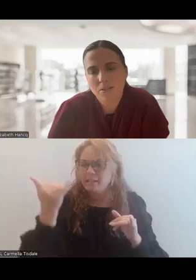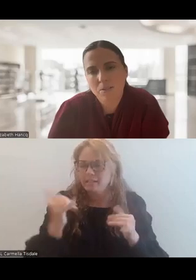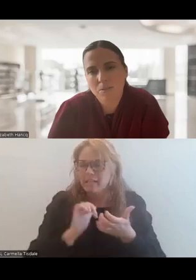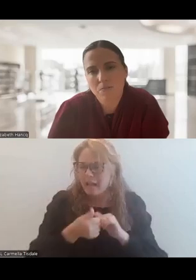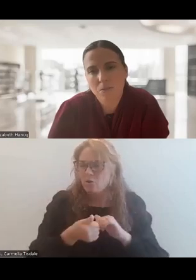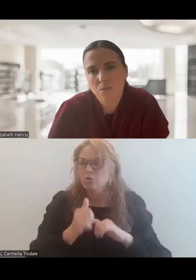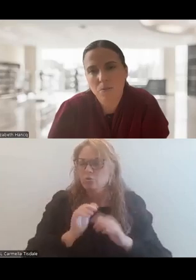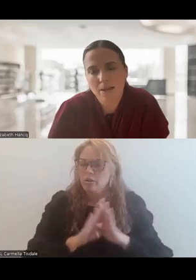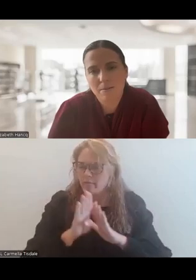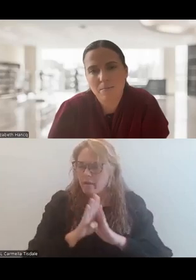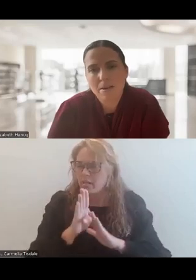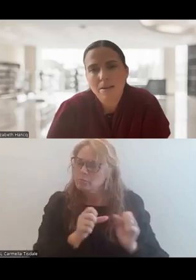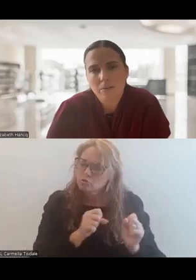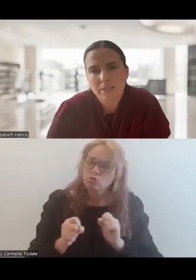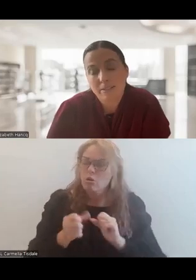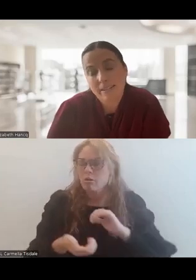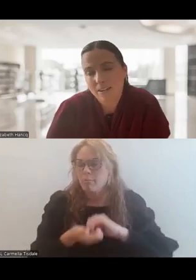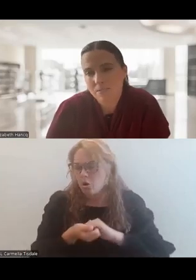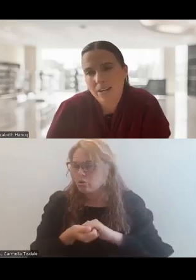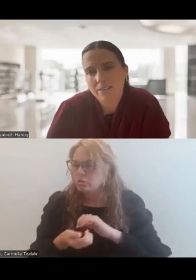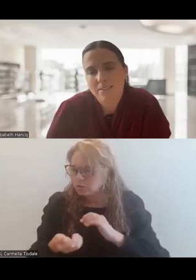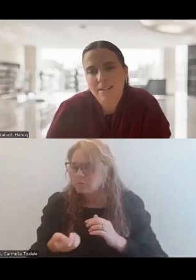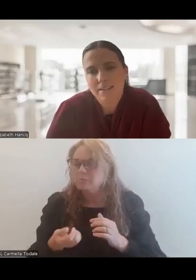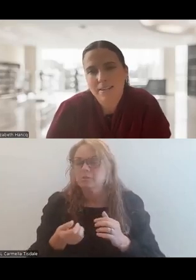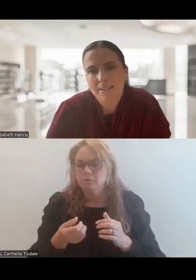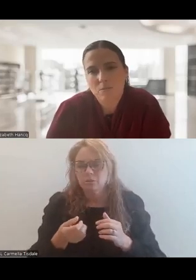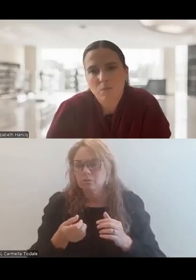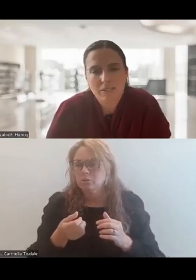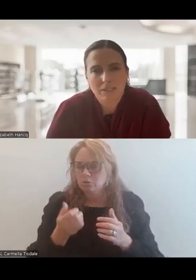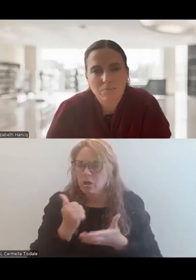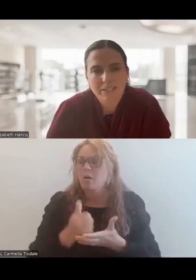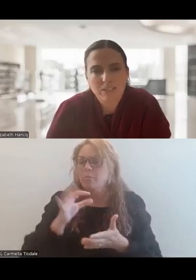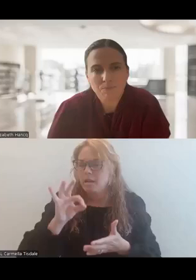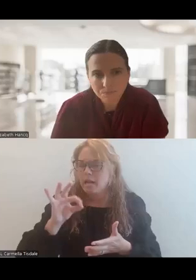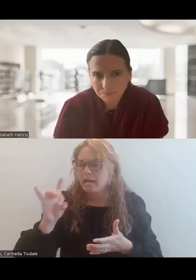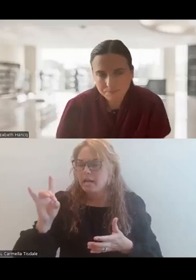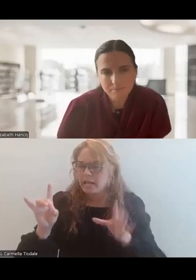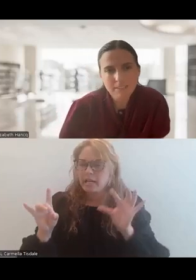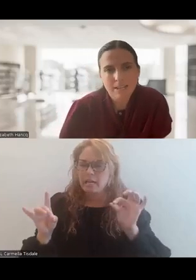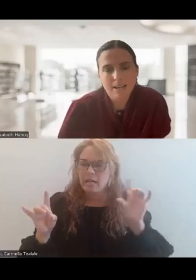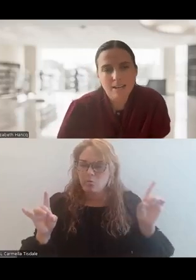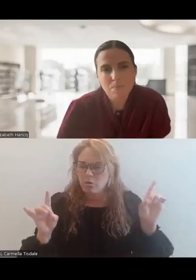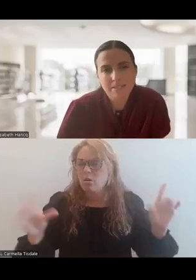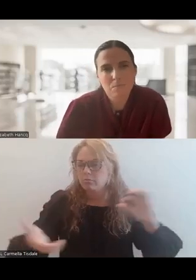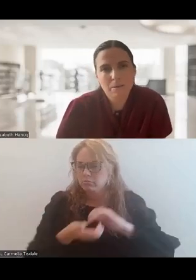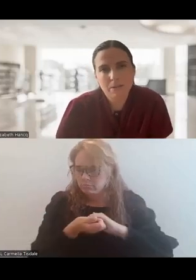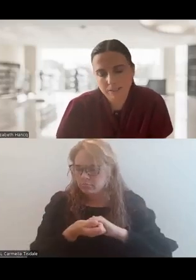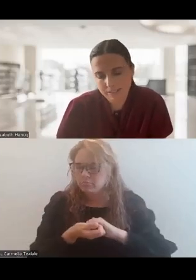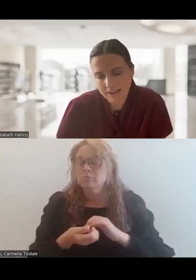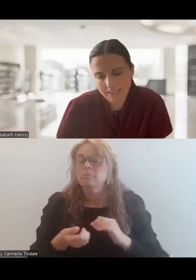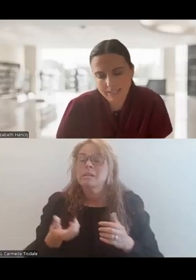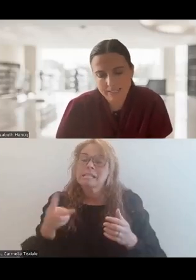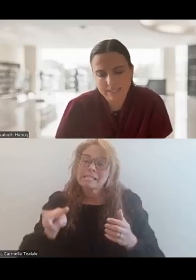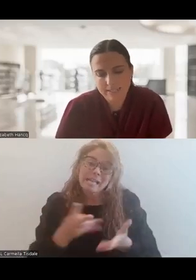these strong partnerships to really get off the ground the 988 and 911 collaboration. The second